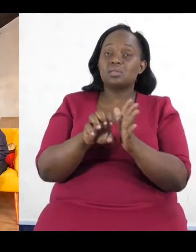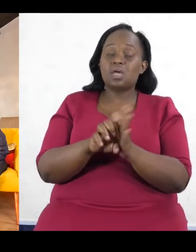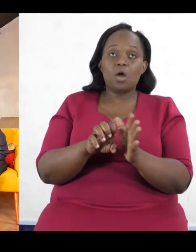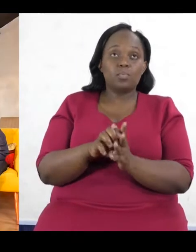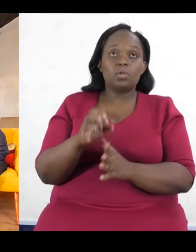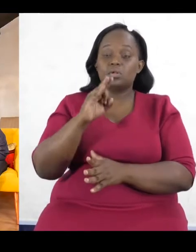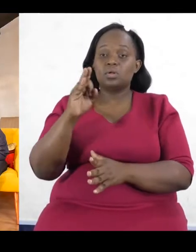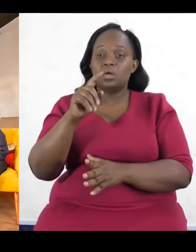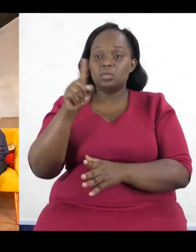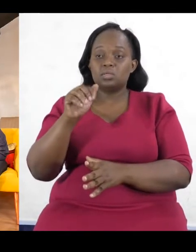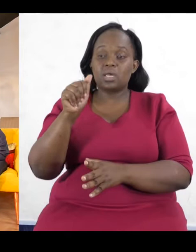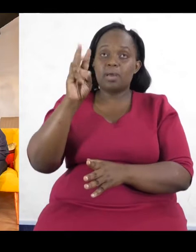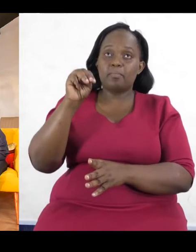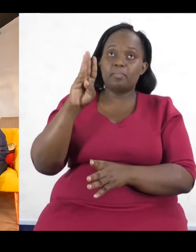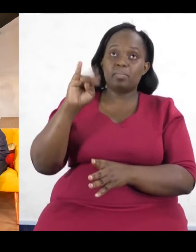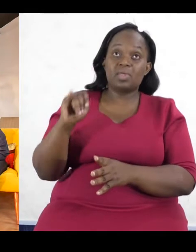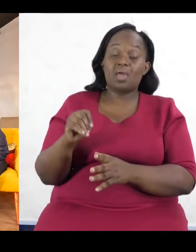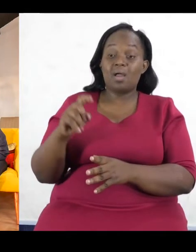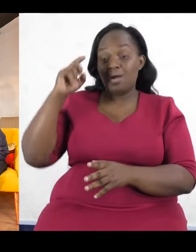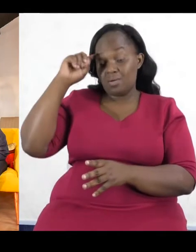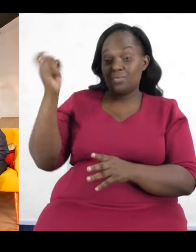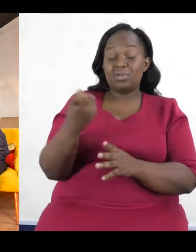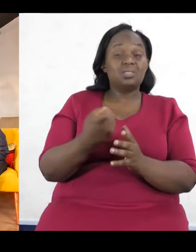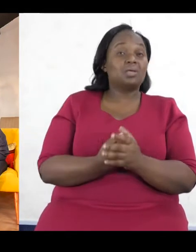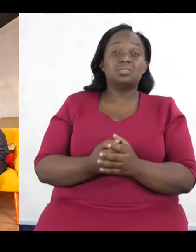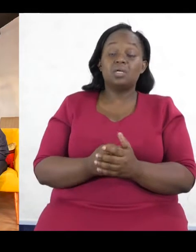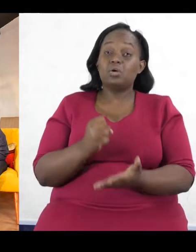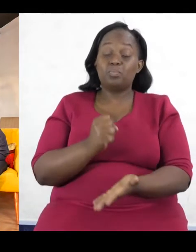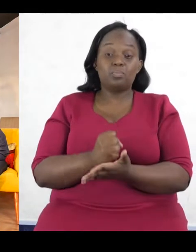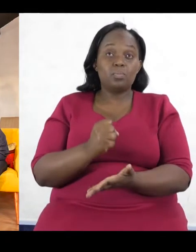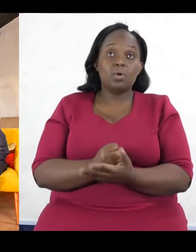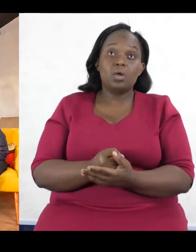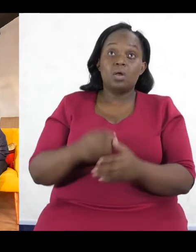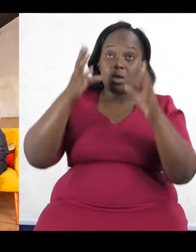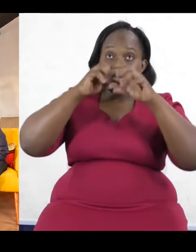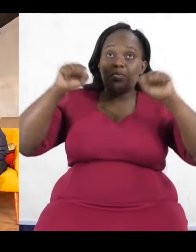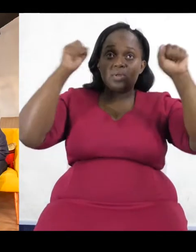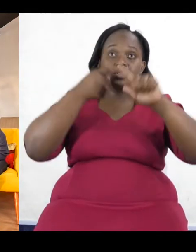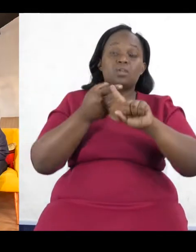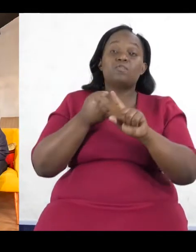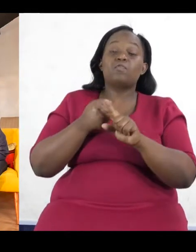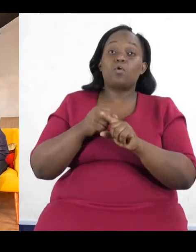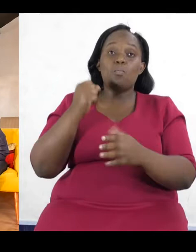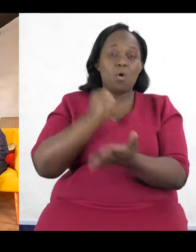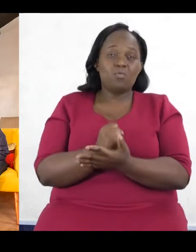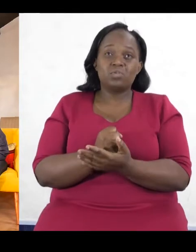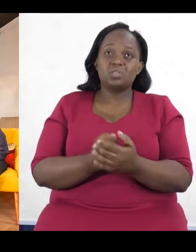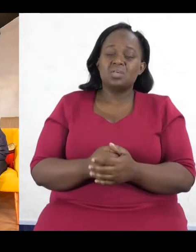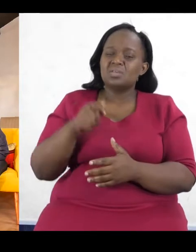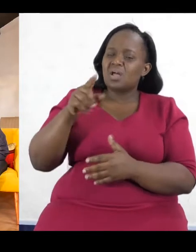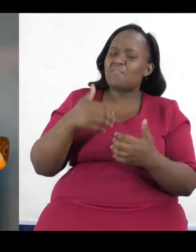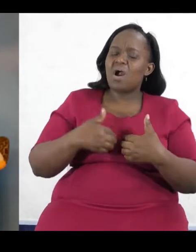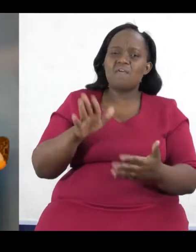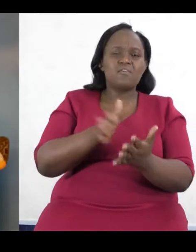president from office. And they perhaps did not necessarily have to have a framework or a way of doing things that was different from what